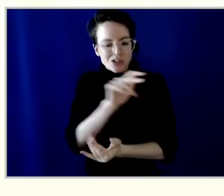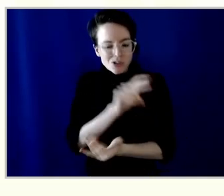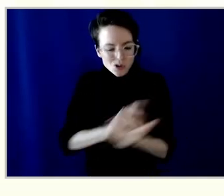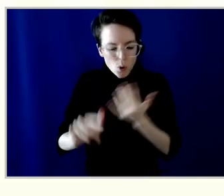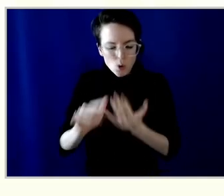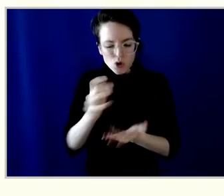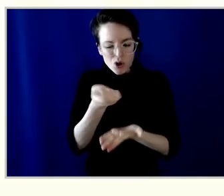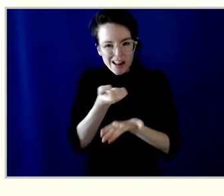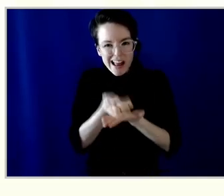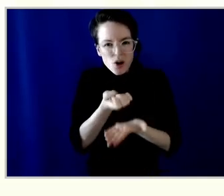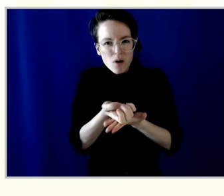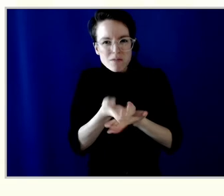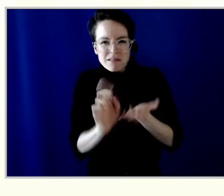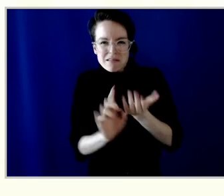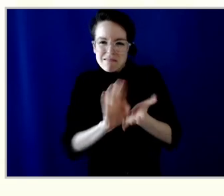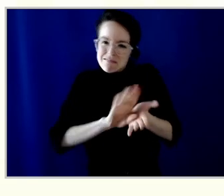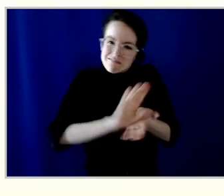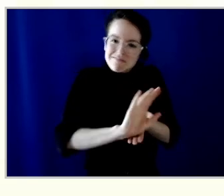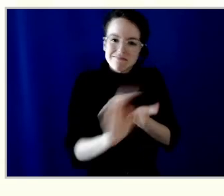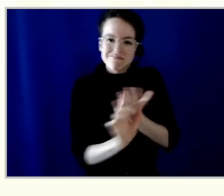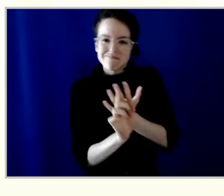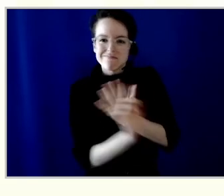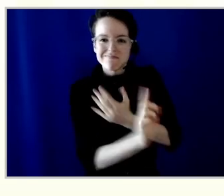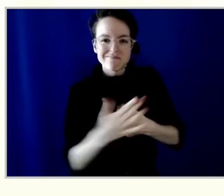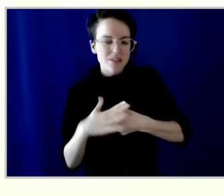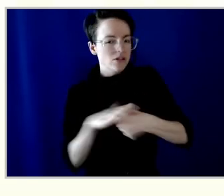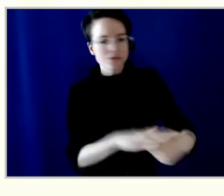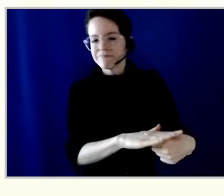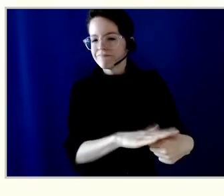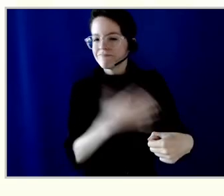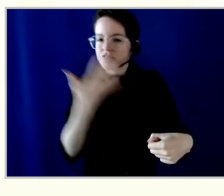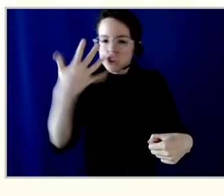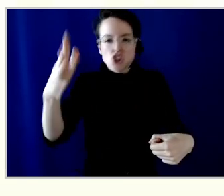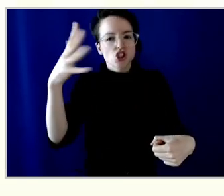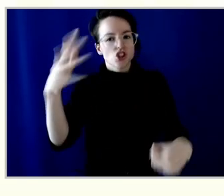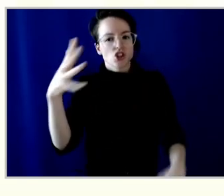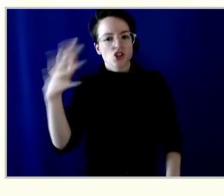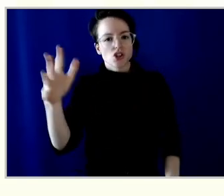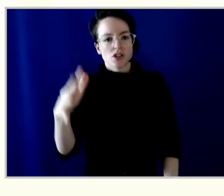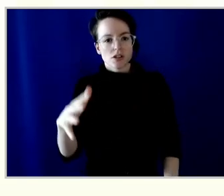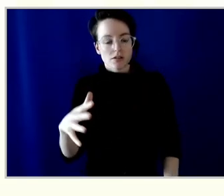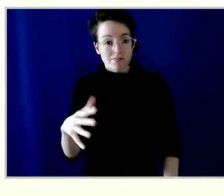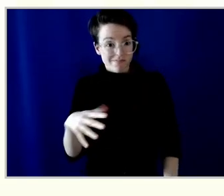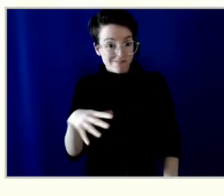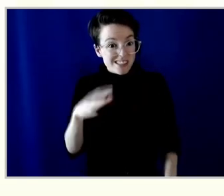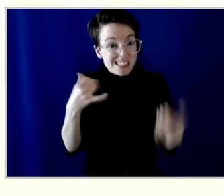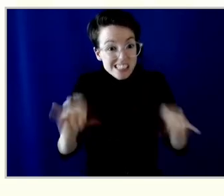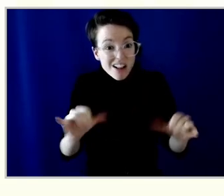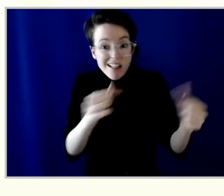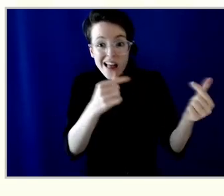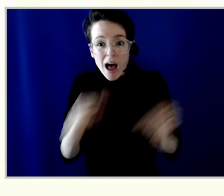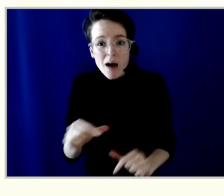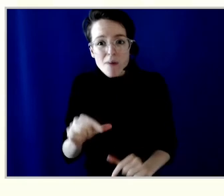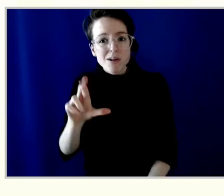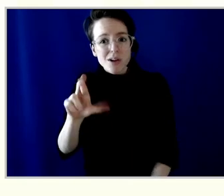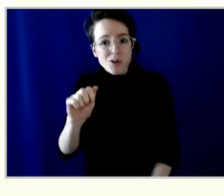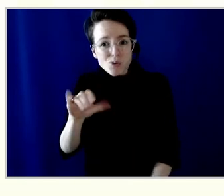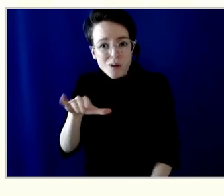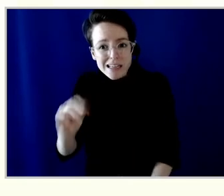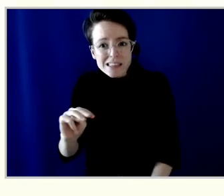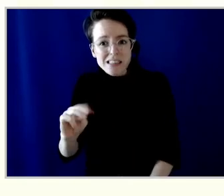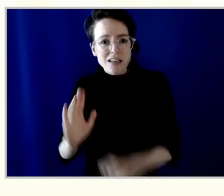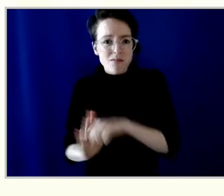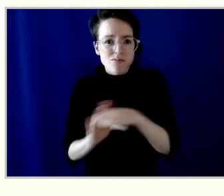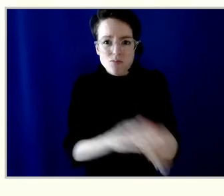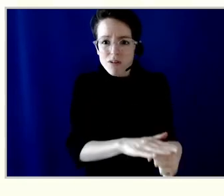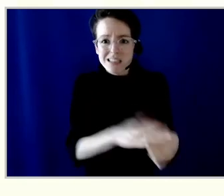It's unacceptable that people continue to face systemic racism and discrimination. And one of the board's goals is to become